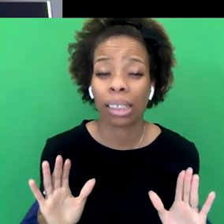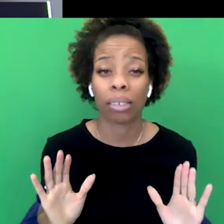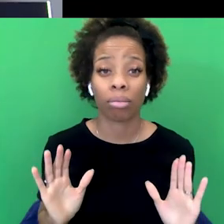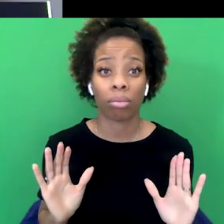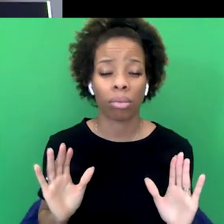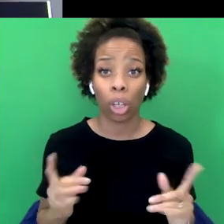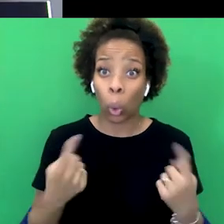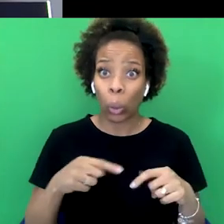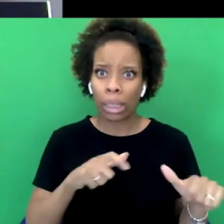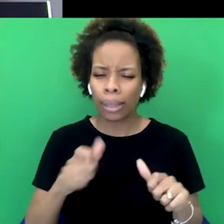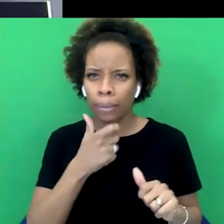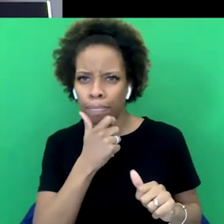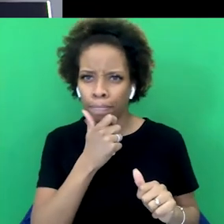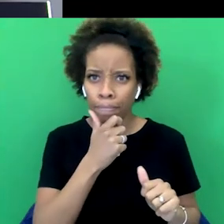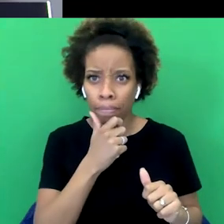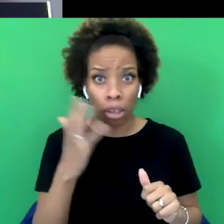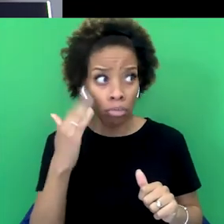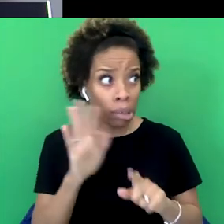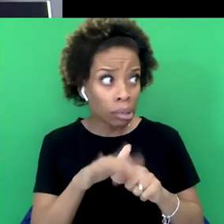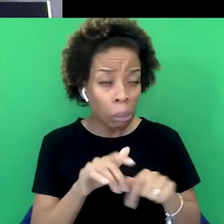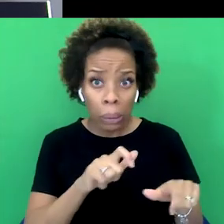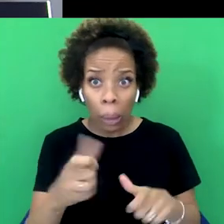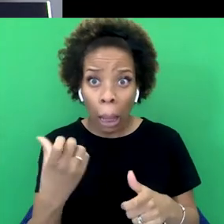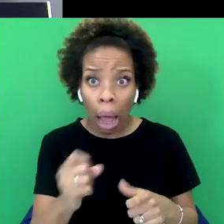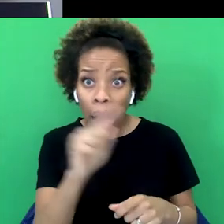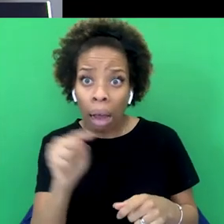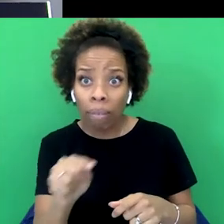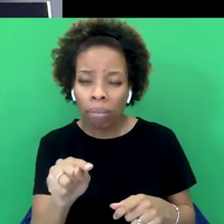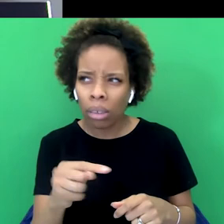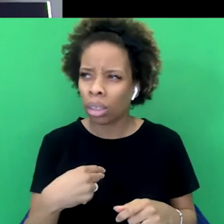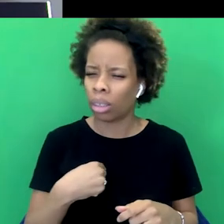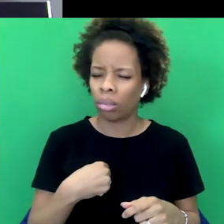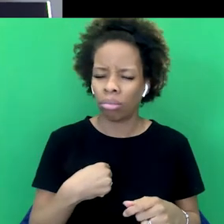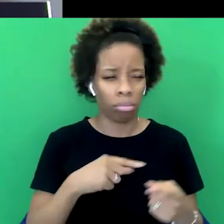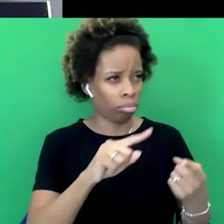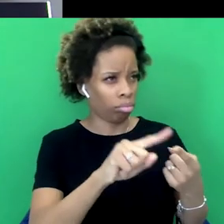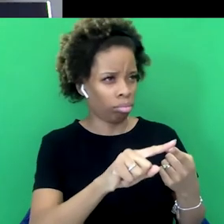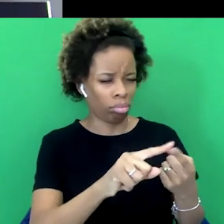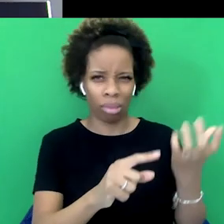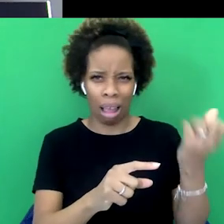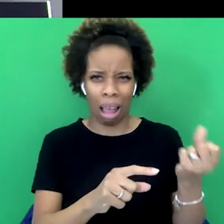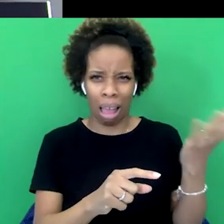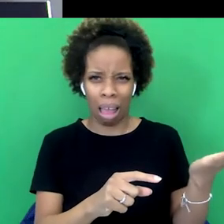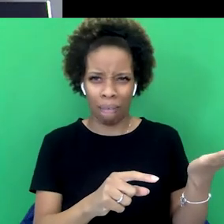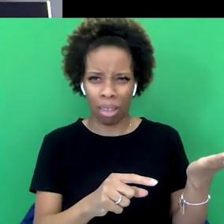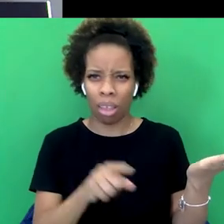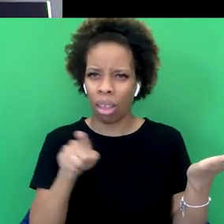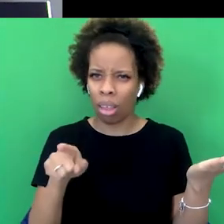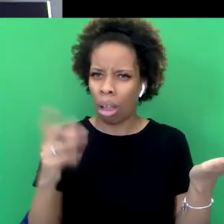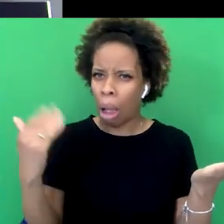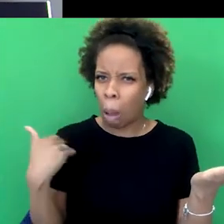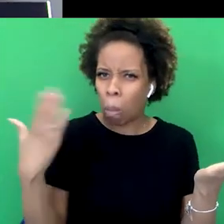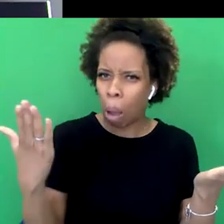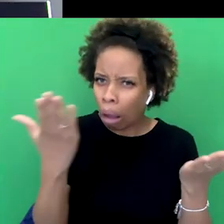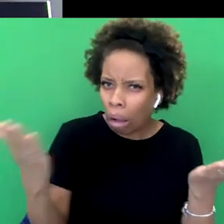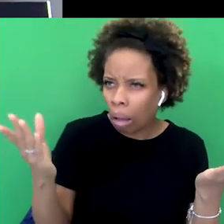racism exists. How are we ever going to go from that to say, racism exists because of empire, and therefore we need to have reparations? I